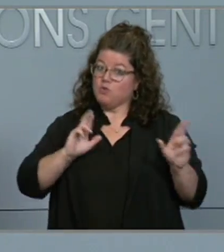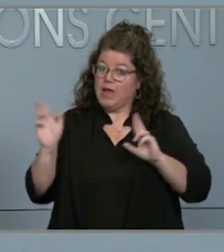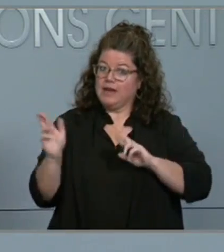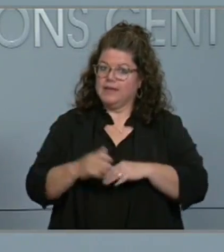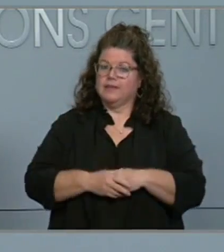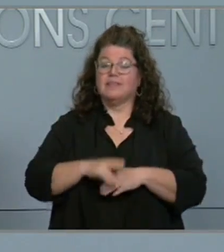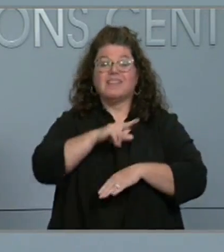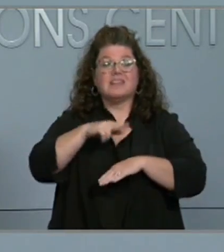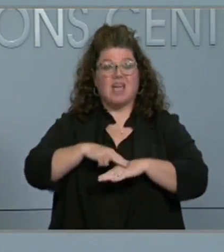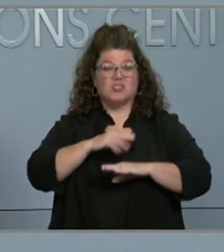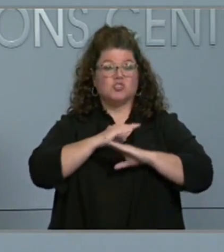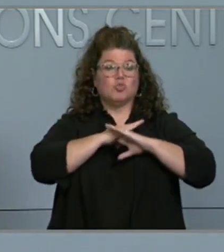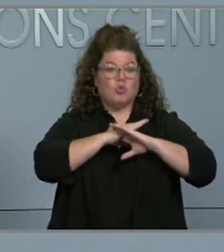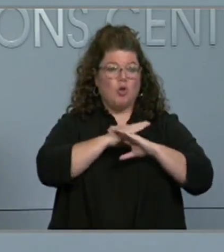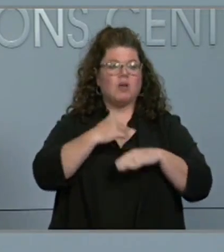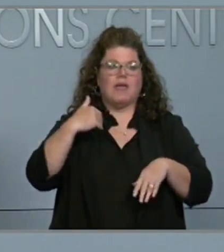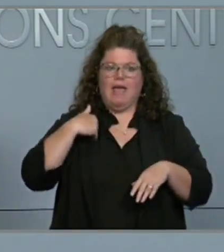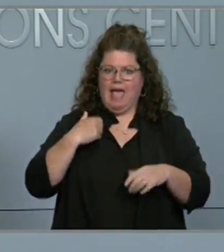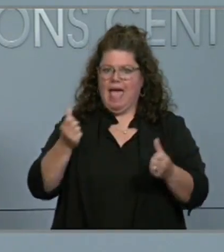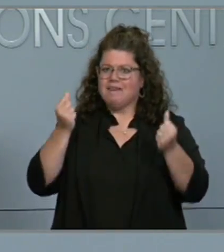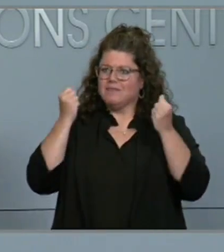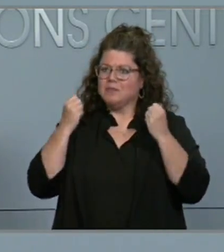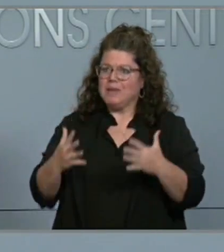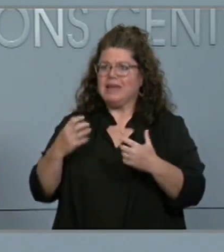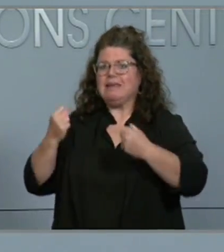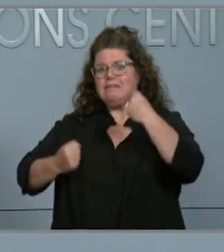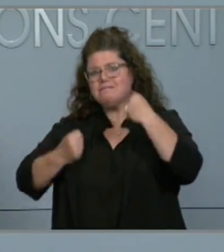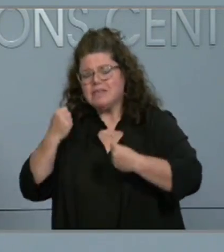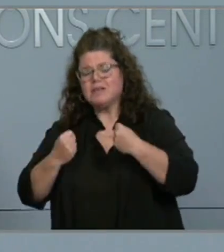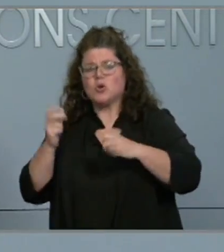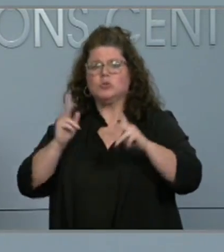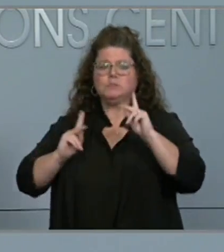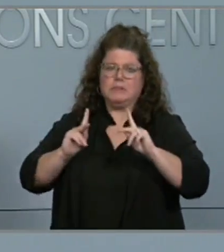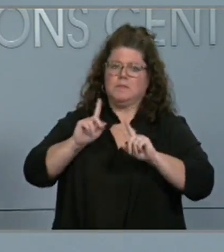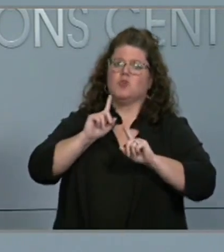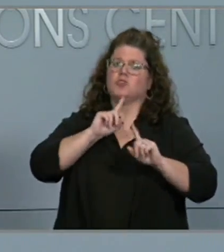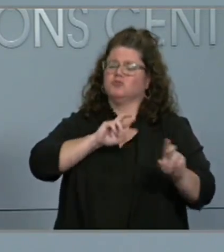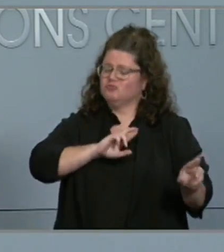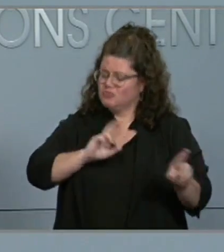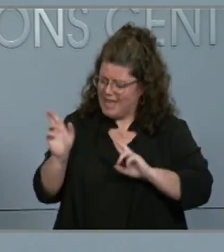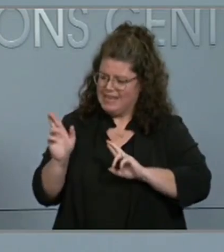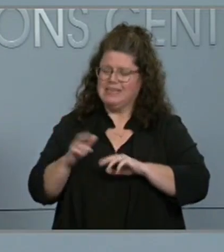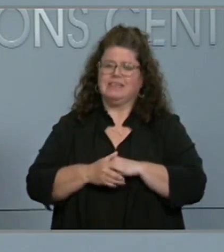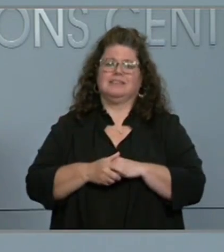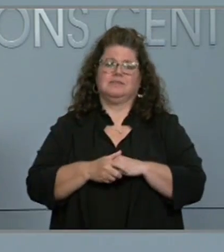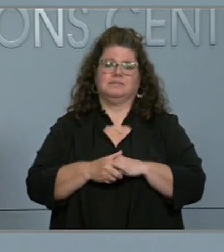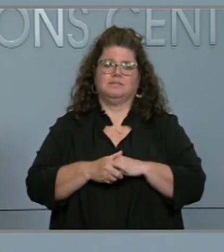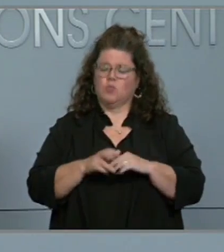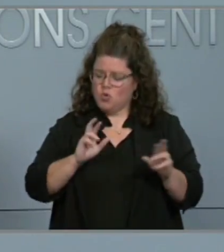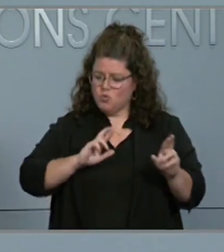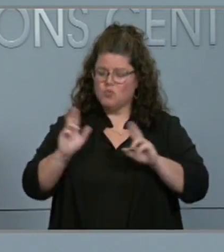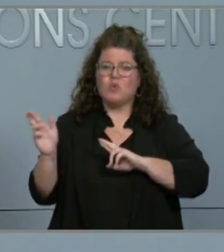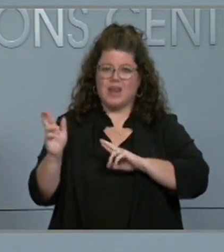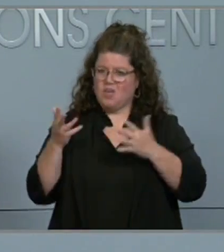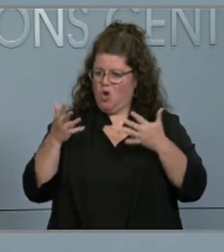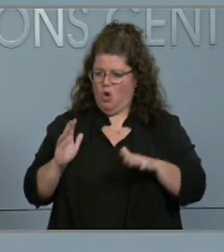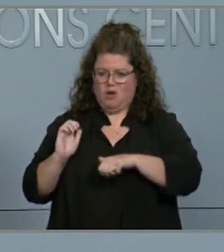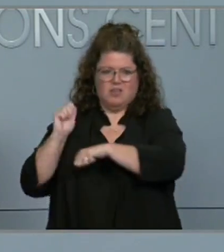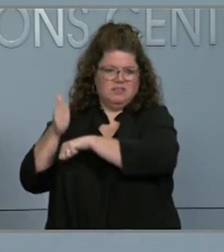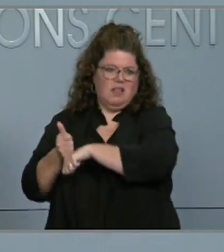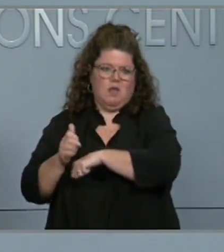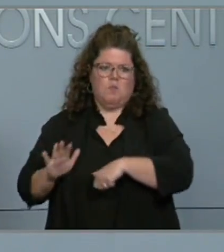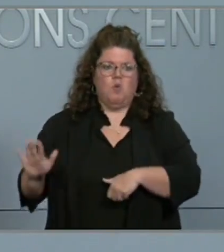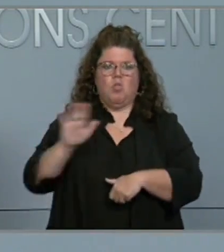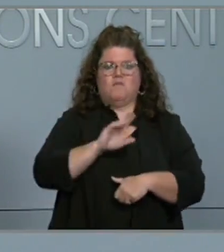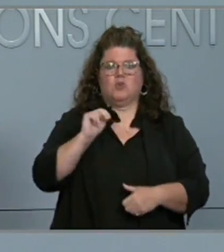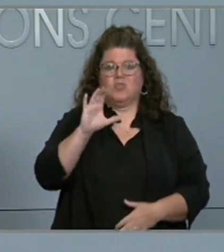Guard has mobilized a number of force packages to support emergency response. Those personnel and vehicles are ready and pre-staged across the state